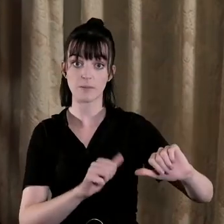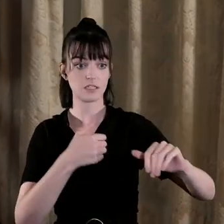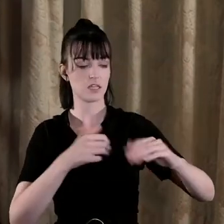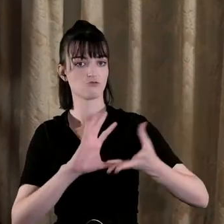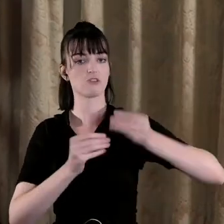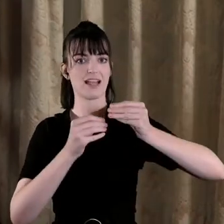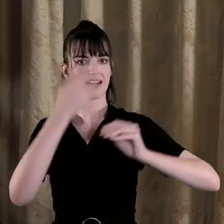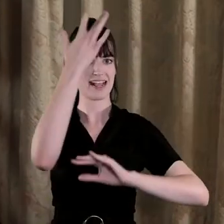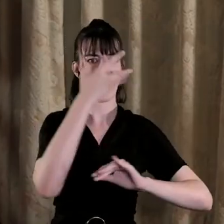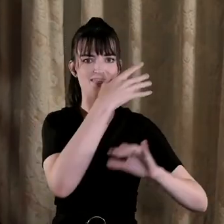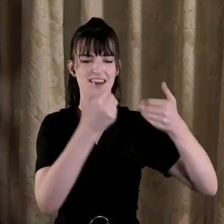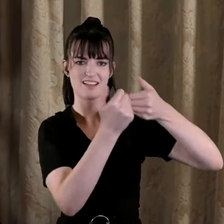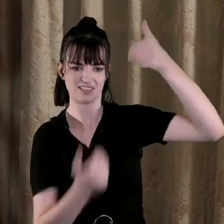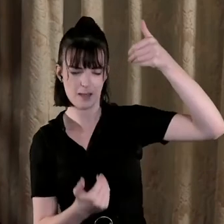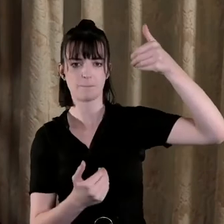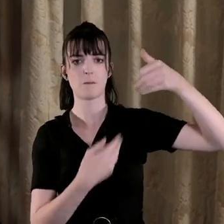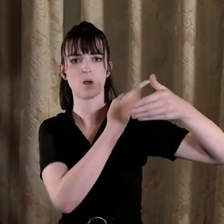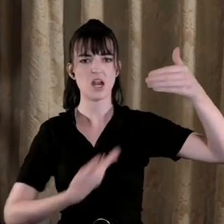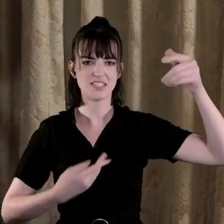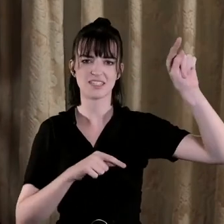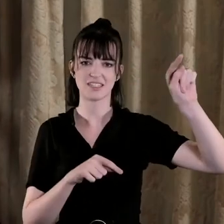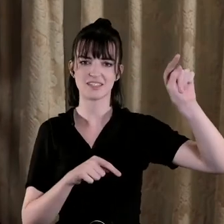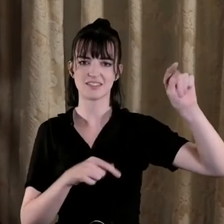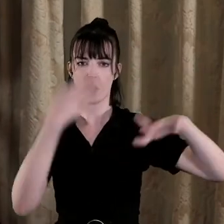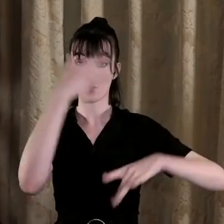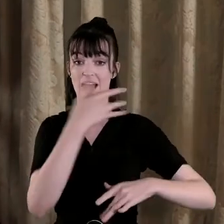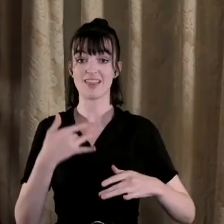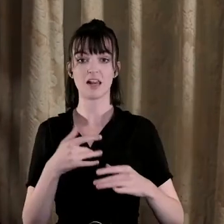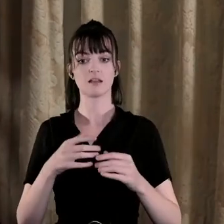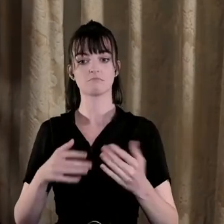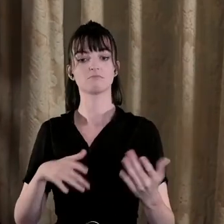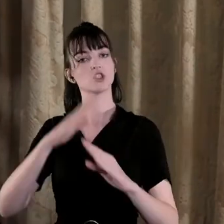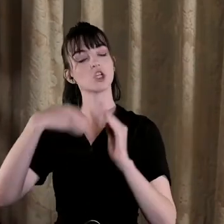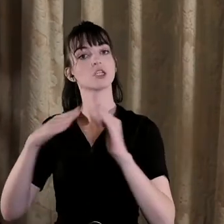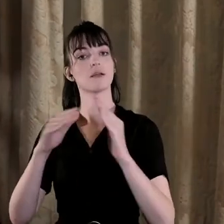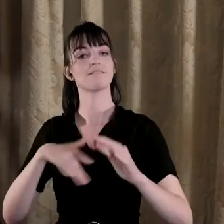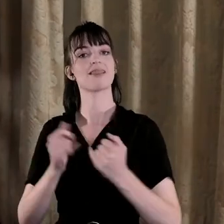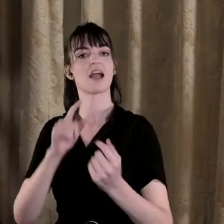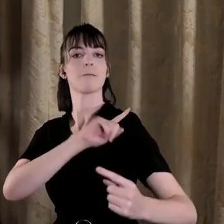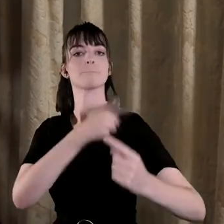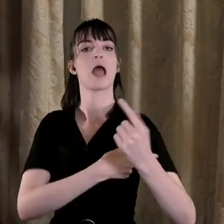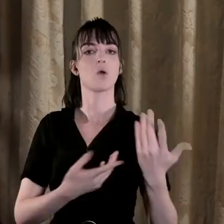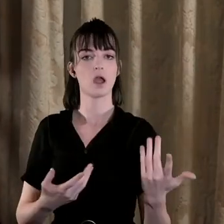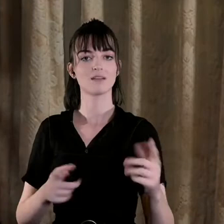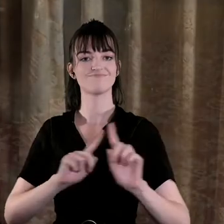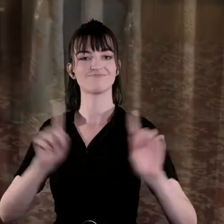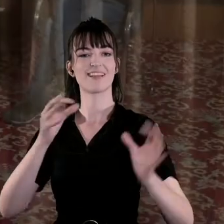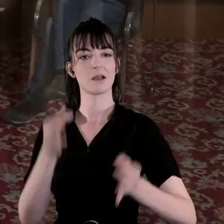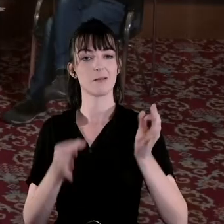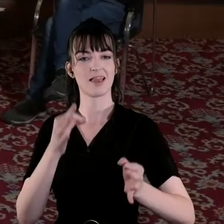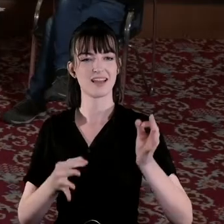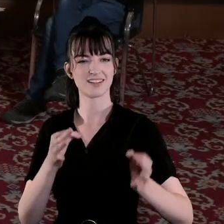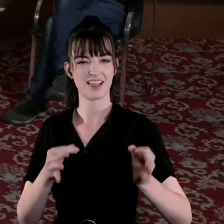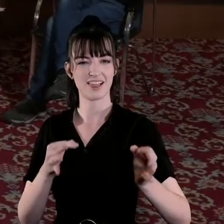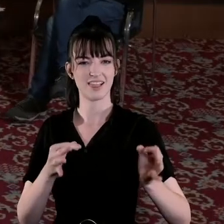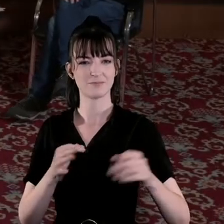state and a Protestant state that really empowered the Catholic church in a way that a different political arrangement wouldn't have